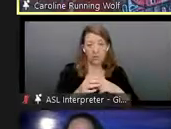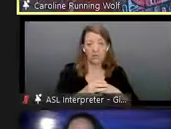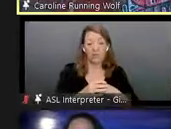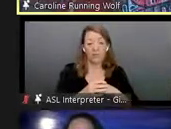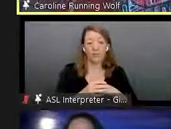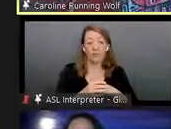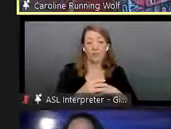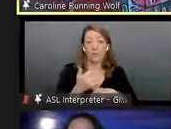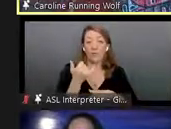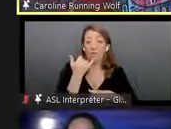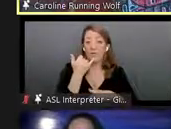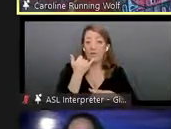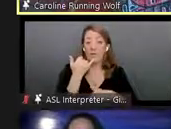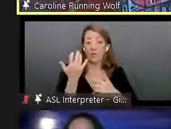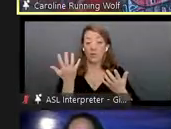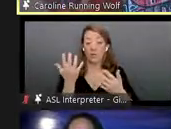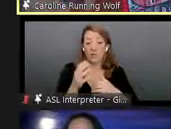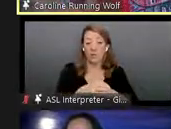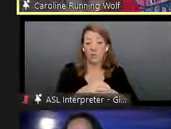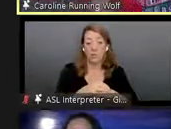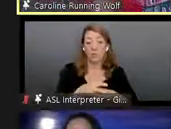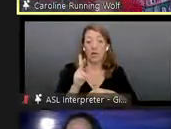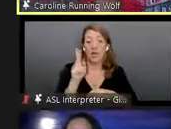and kelepona